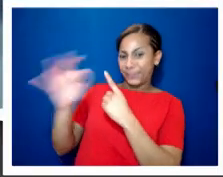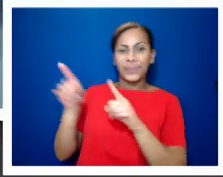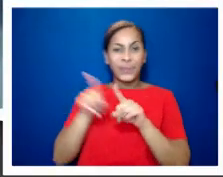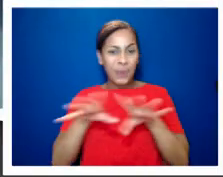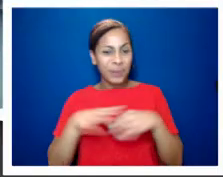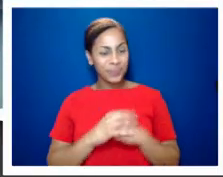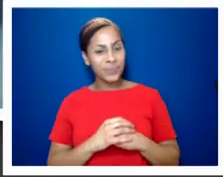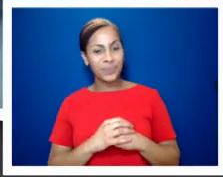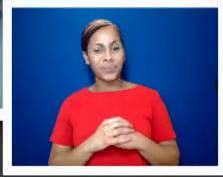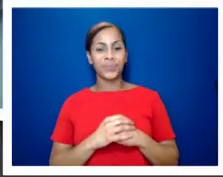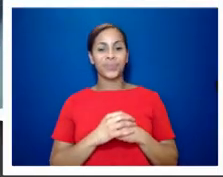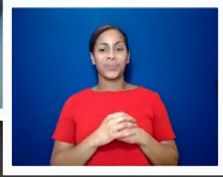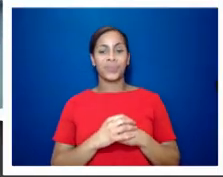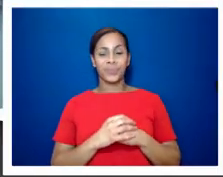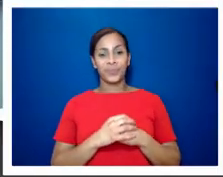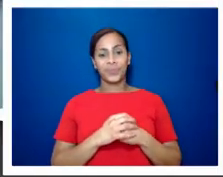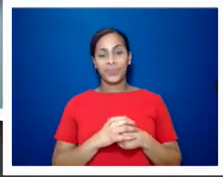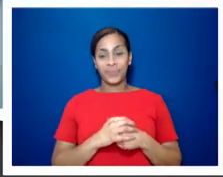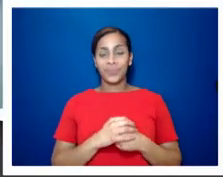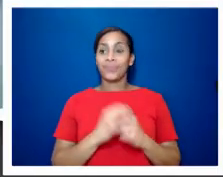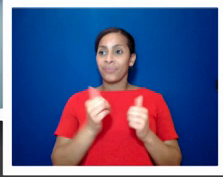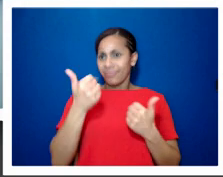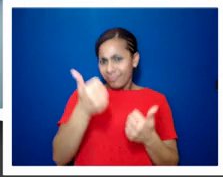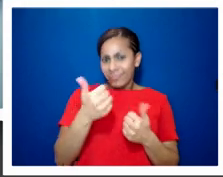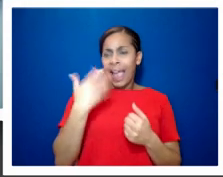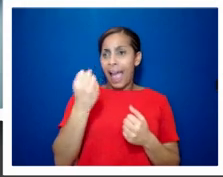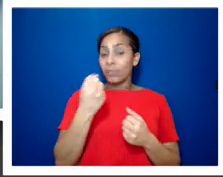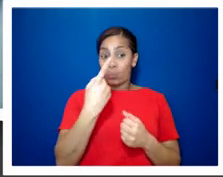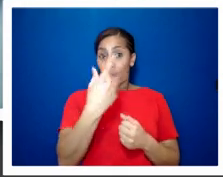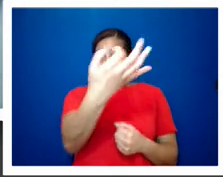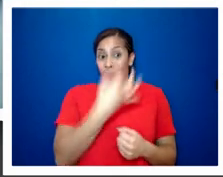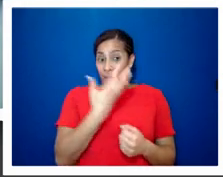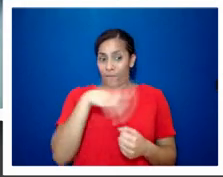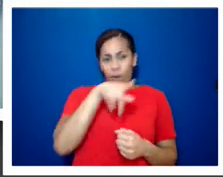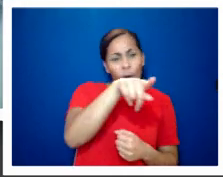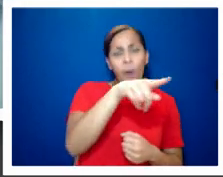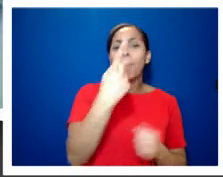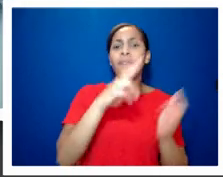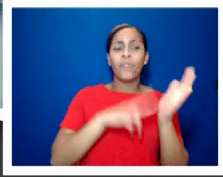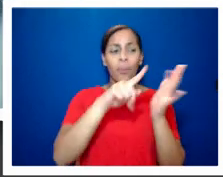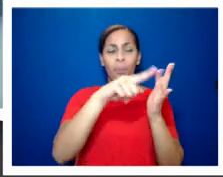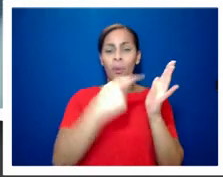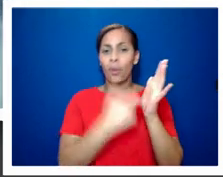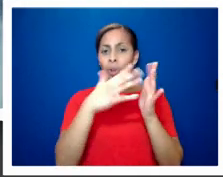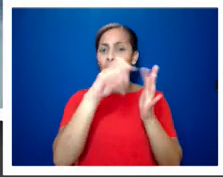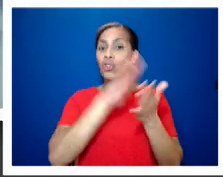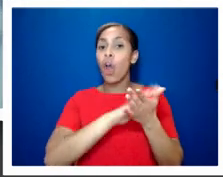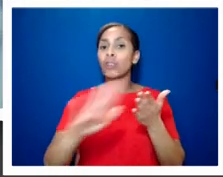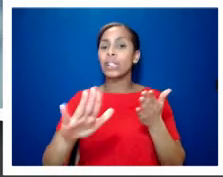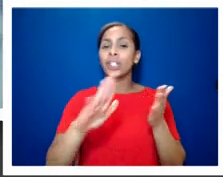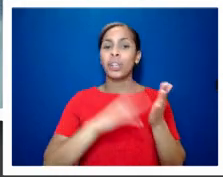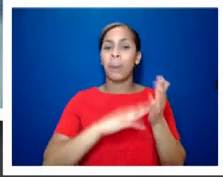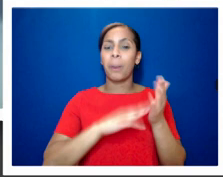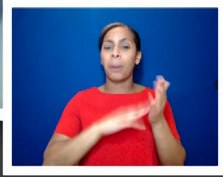that's actually just come through from um our friends in norwich who are joining us today at the millennium library um which they've they've also